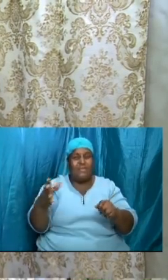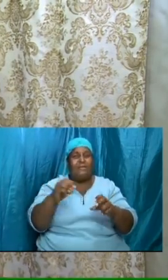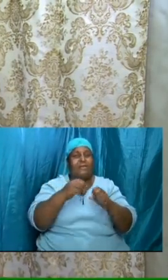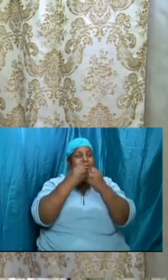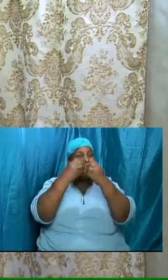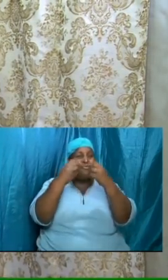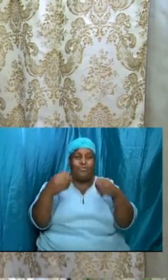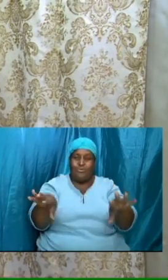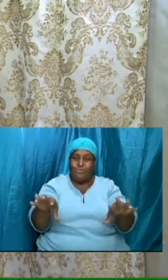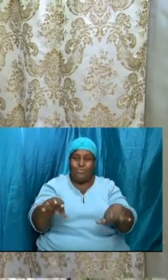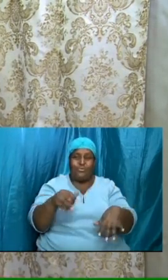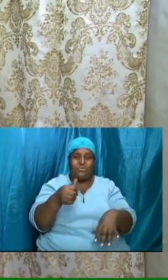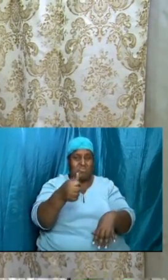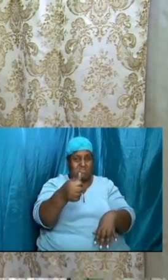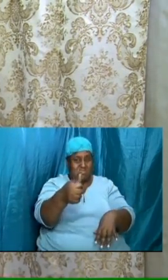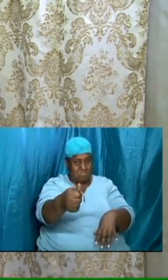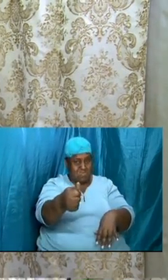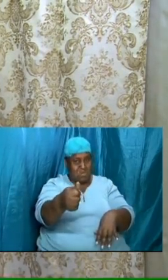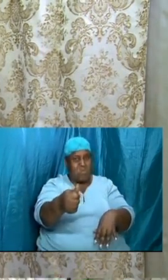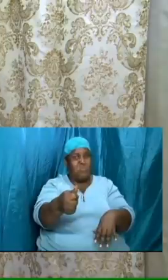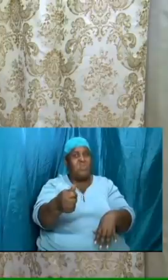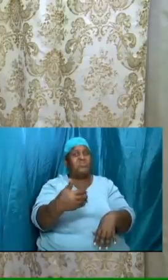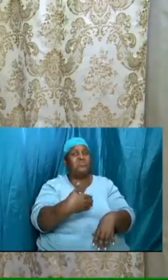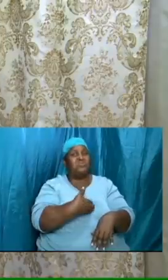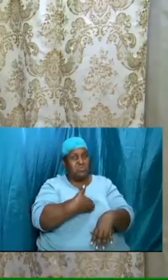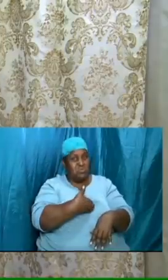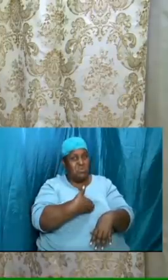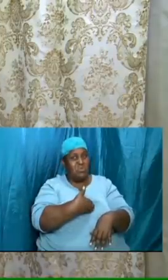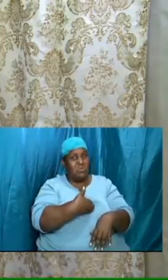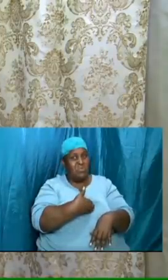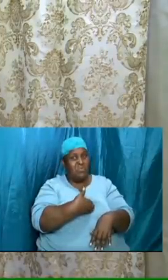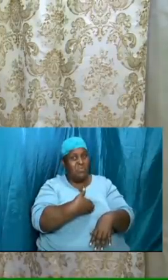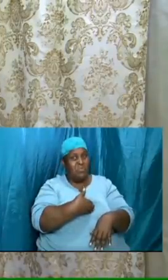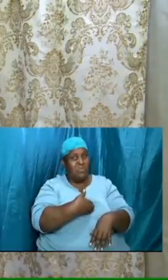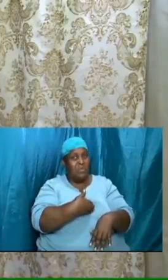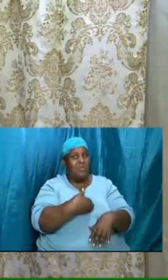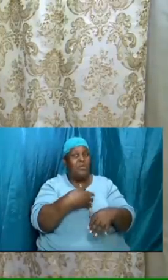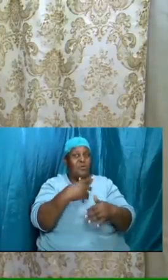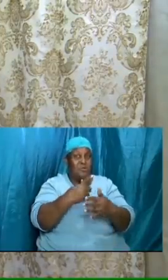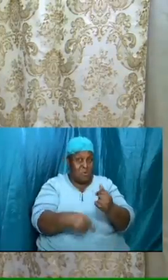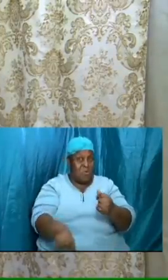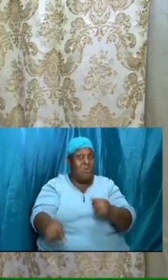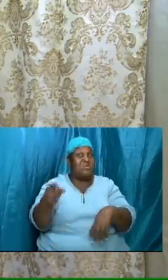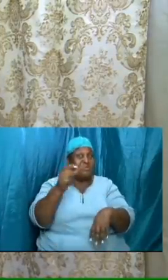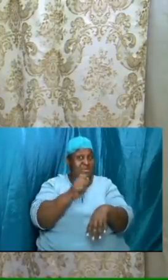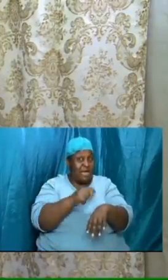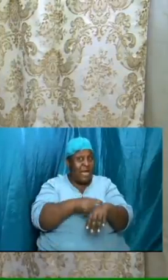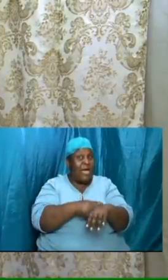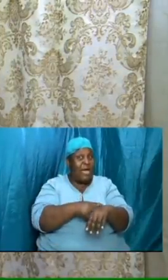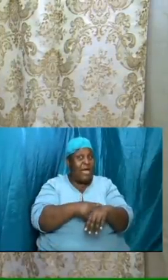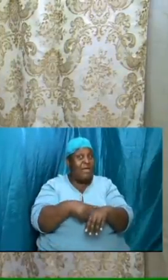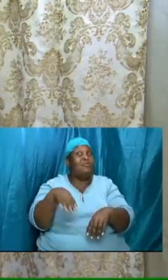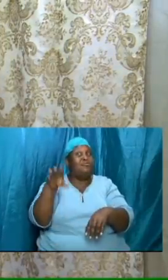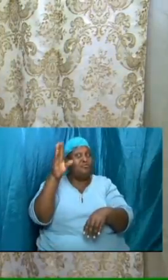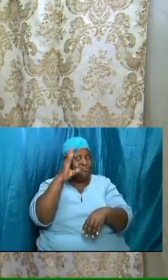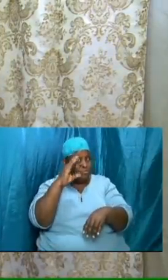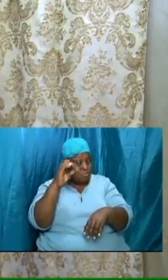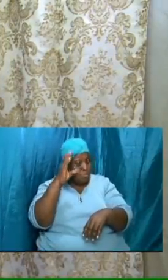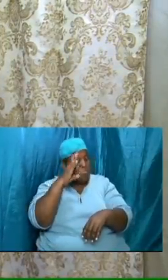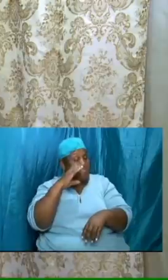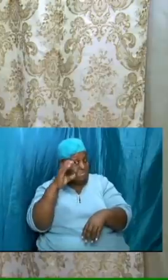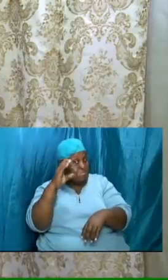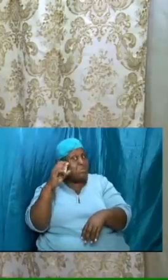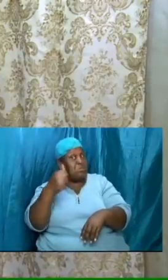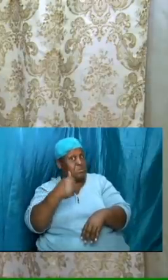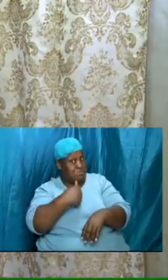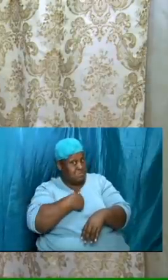now is the time for introspection now is the time for